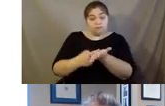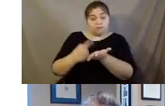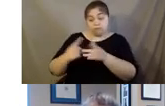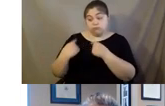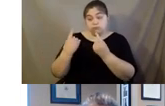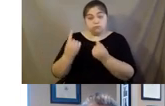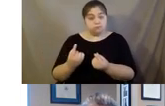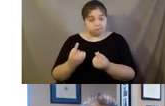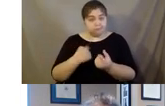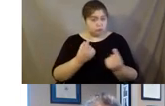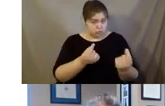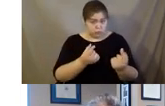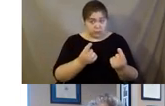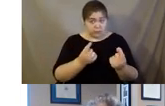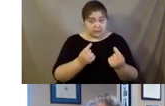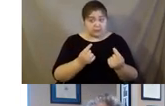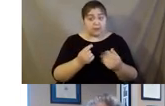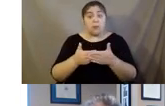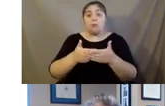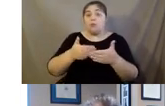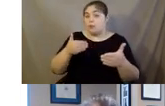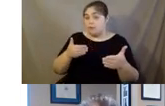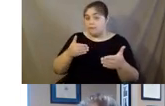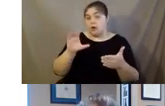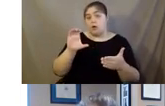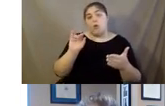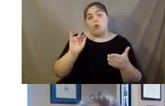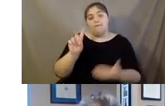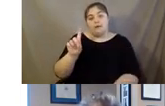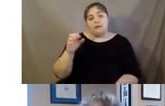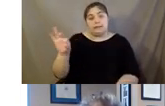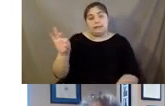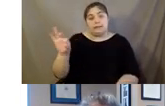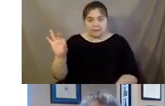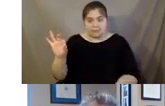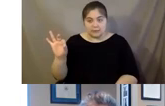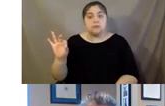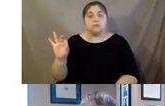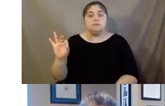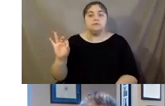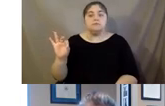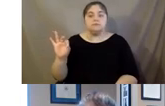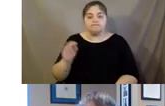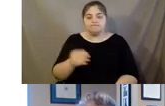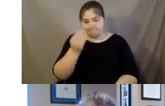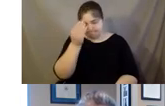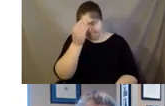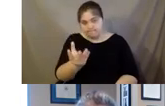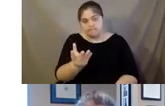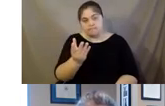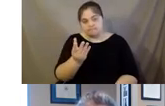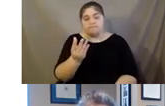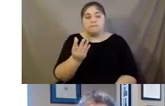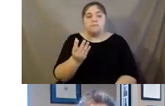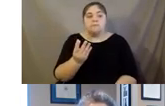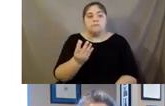on point for what we did prior to COVID-19. So, just to give you a little context here,